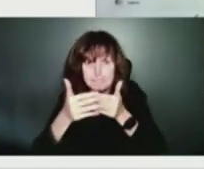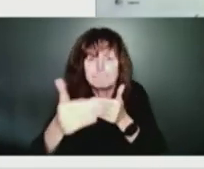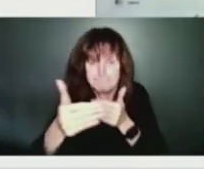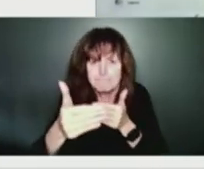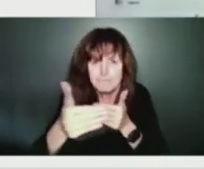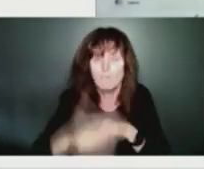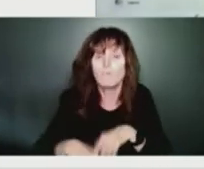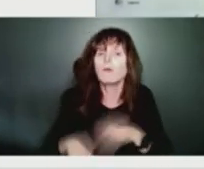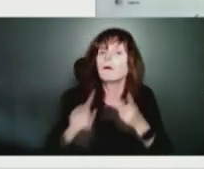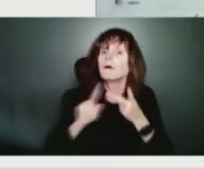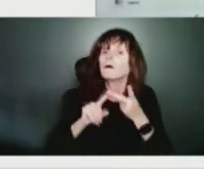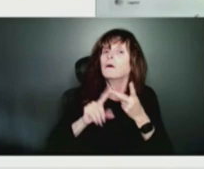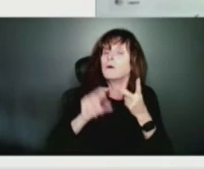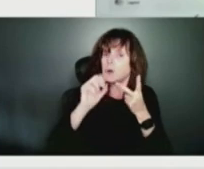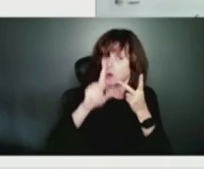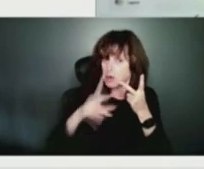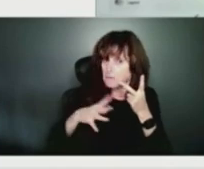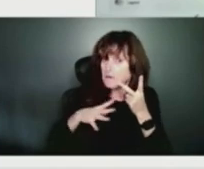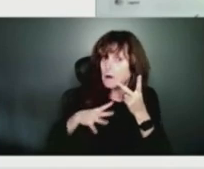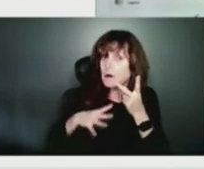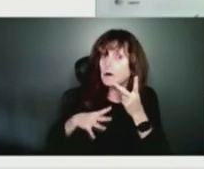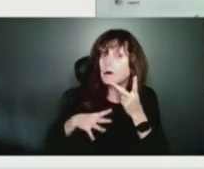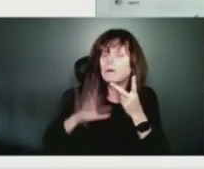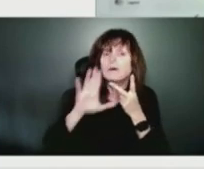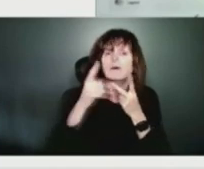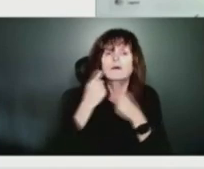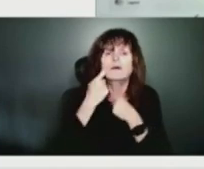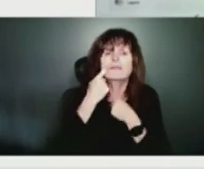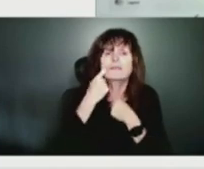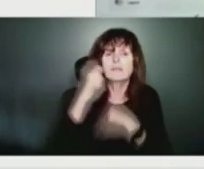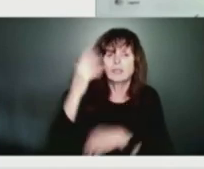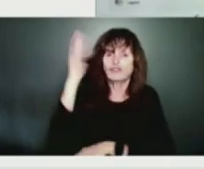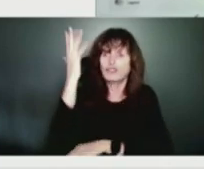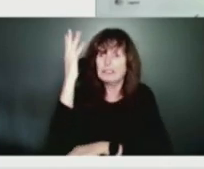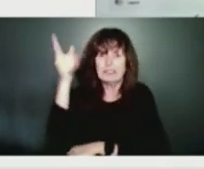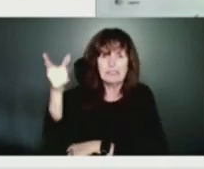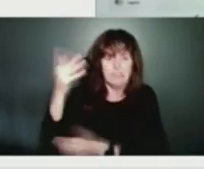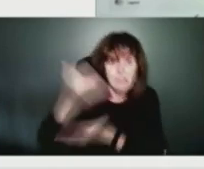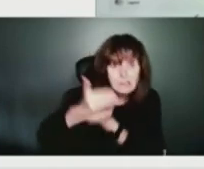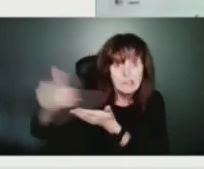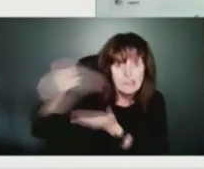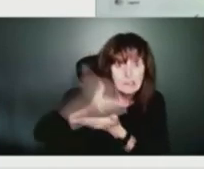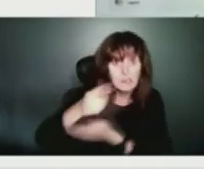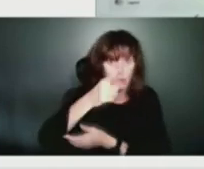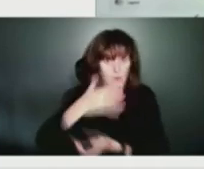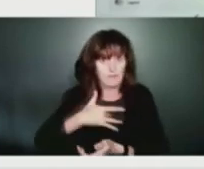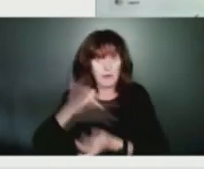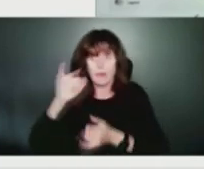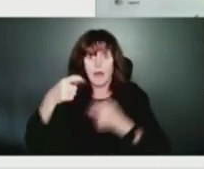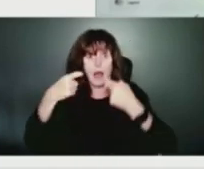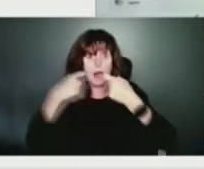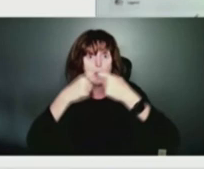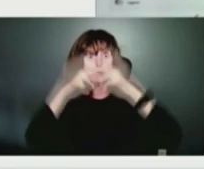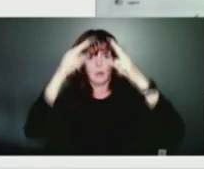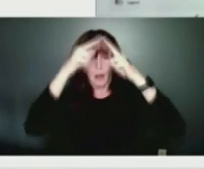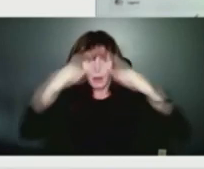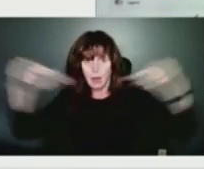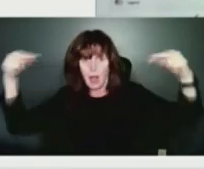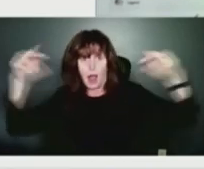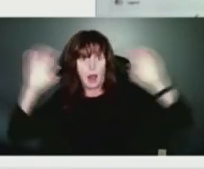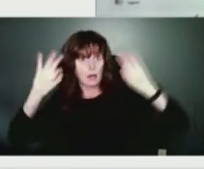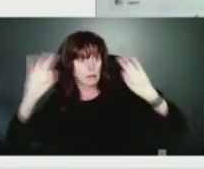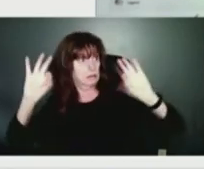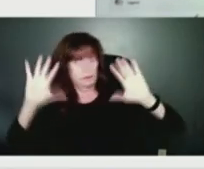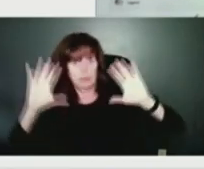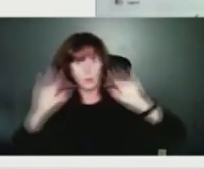this past summer? How tree clearing efforts went? you feel the power lines are in a good position as we go into this storm? you guys on schedule as to where you wanted to be or